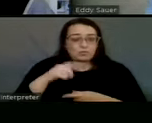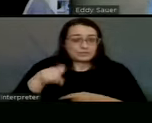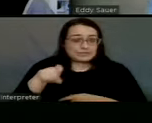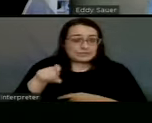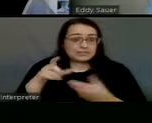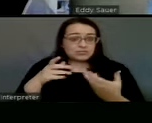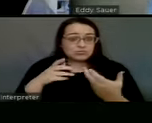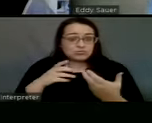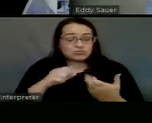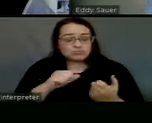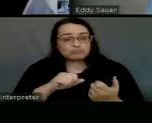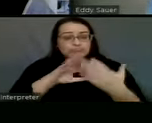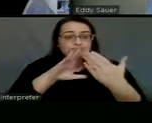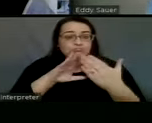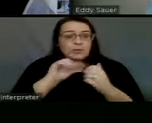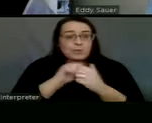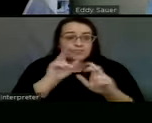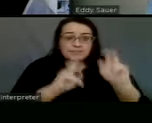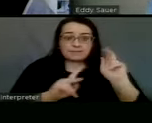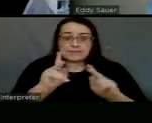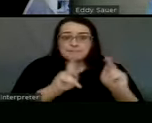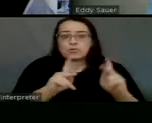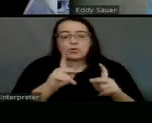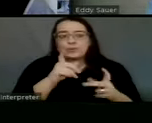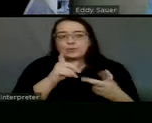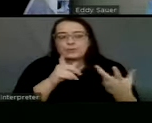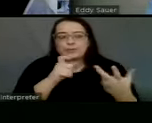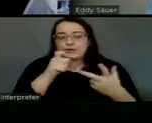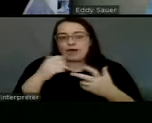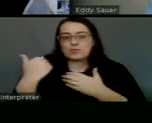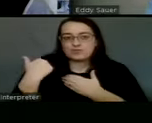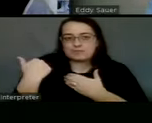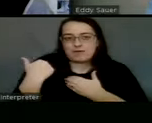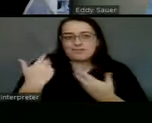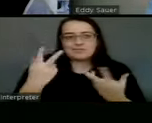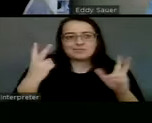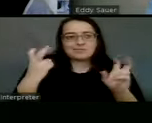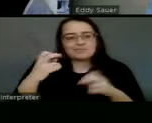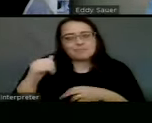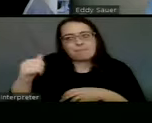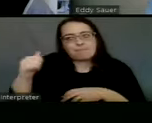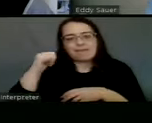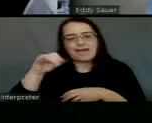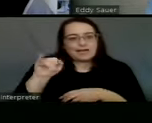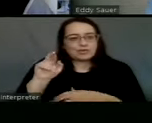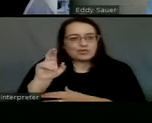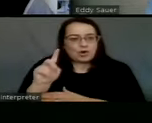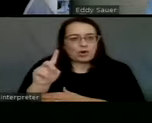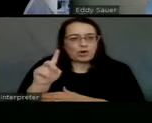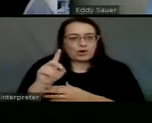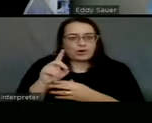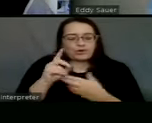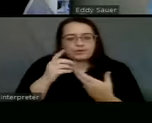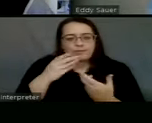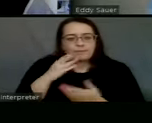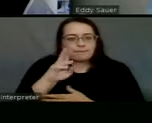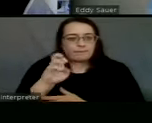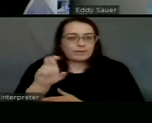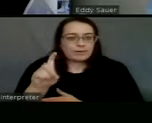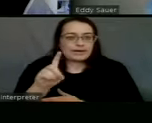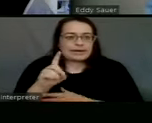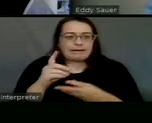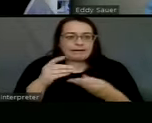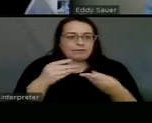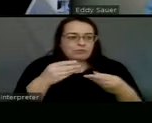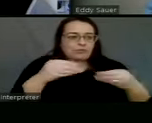address the very irresponsible situations that we find in, in many backyard breeding situations where people are just like, like Victoria said, breeding for a